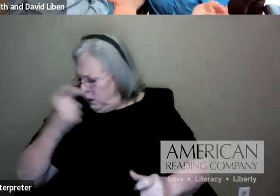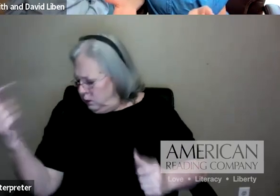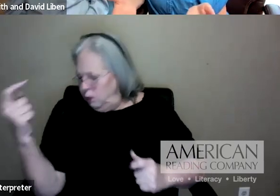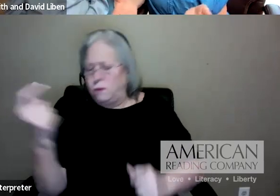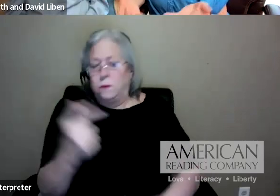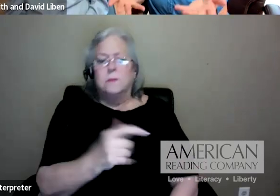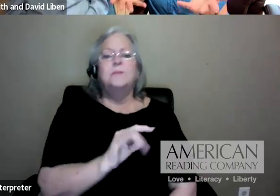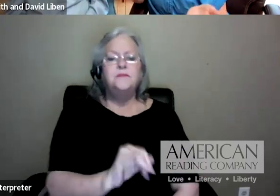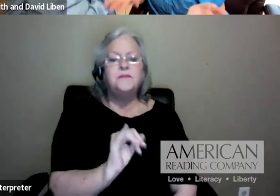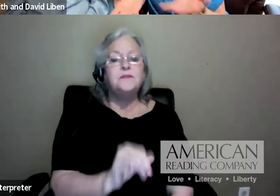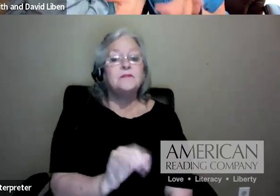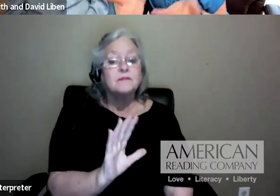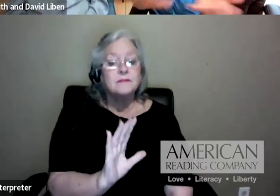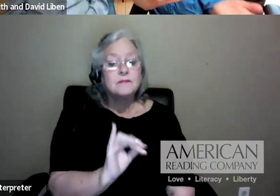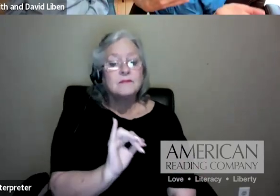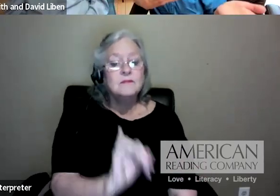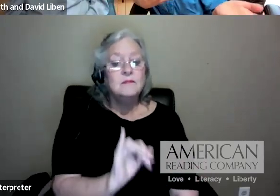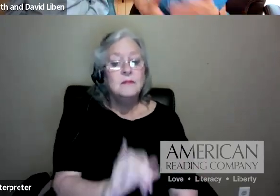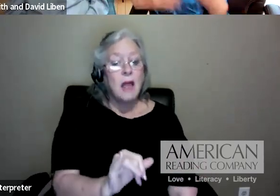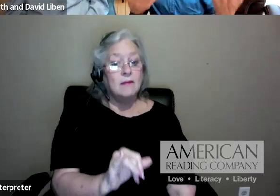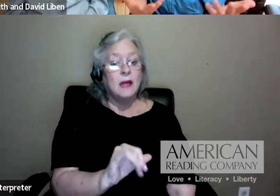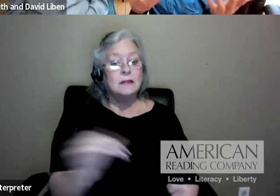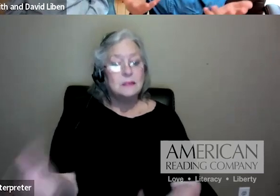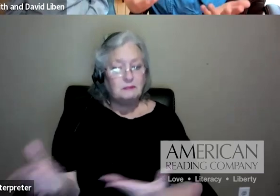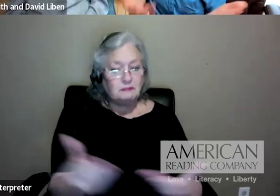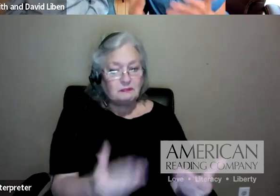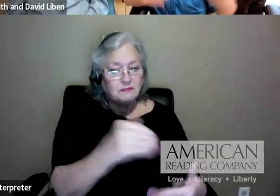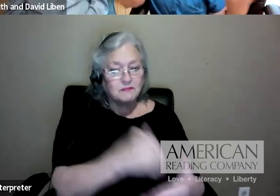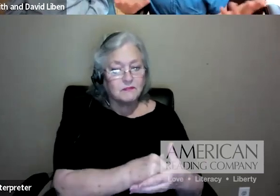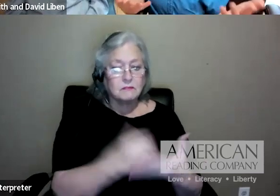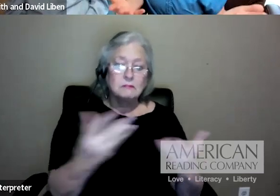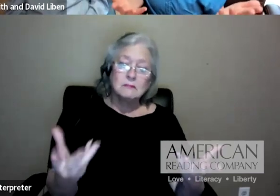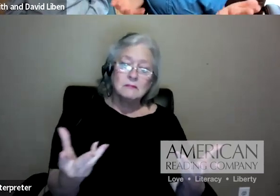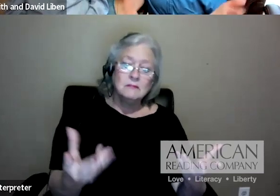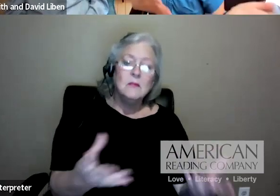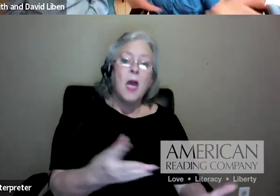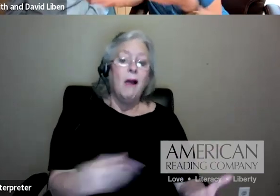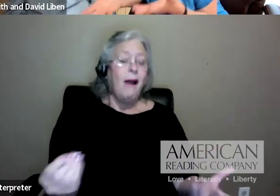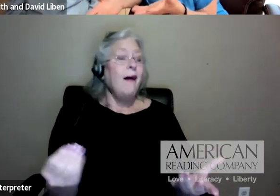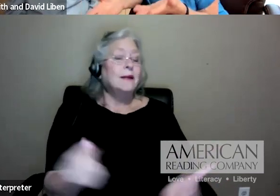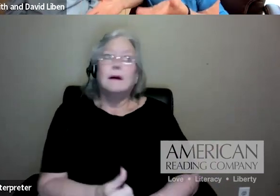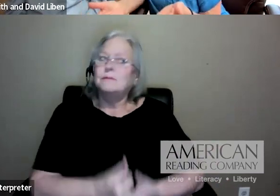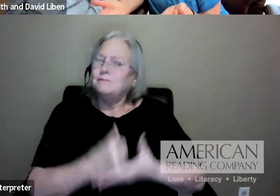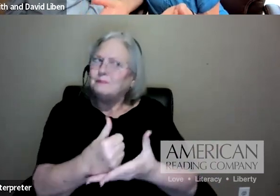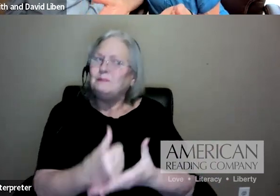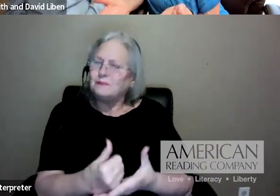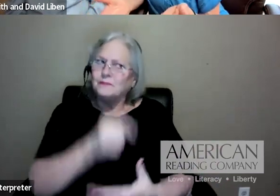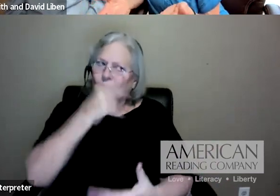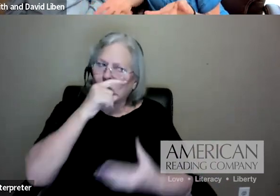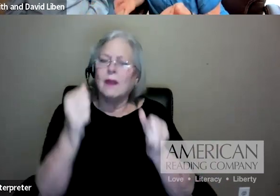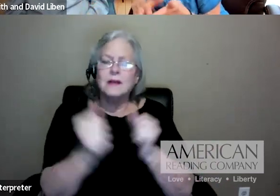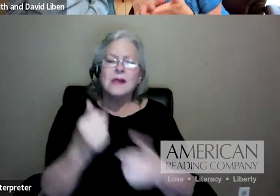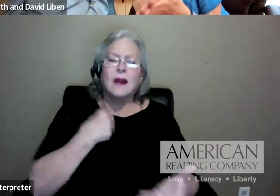children can bring in, and which inevitably privileges kids who have robust experiences that align well with academic